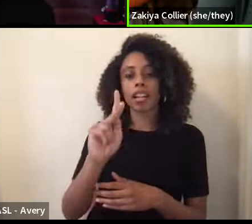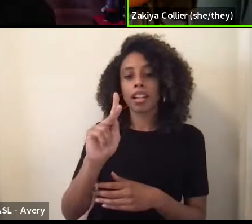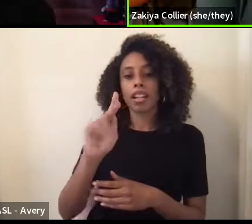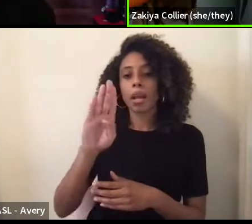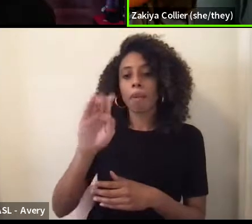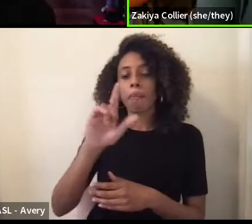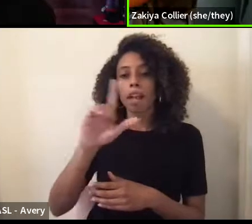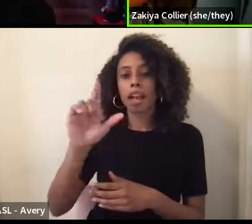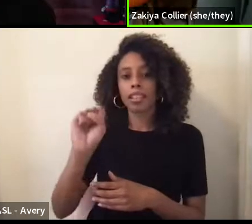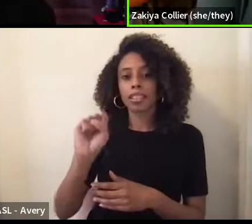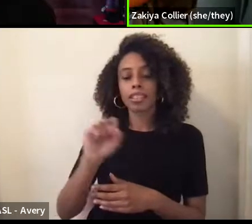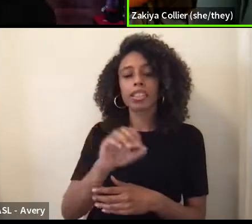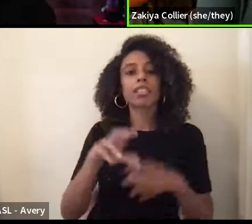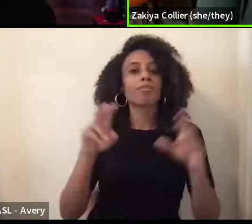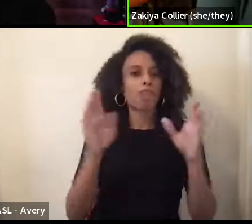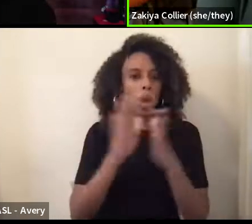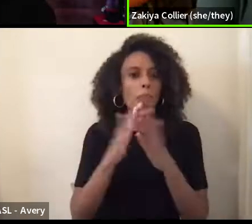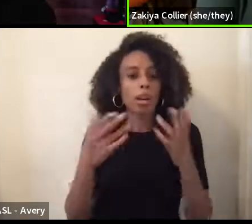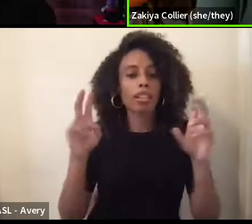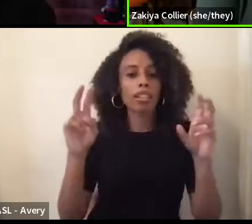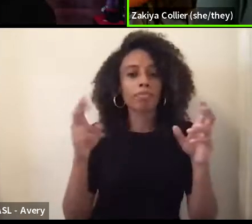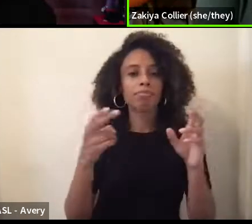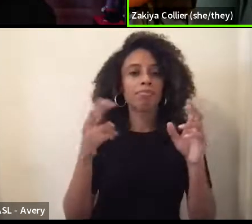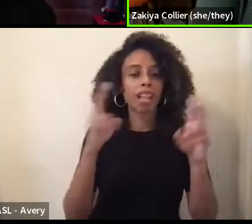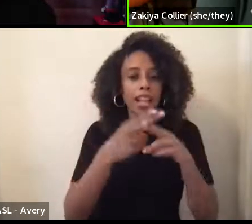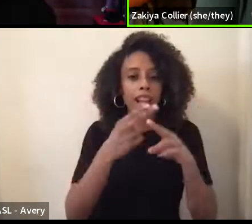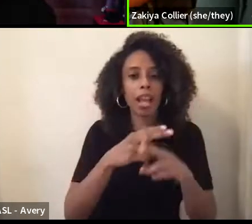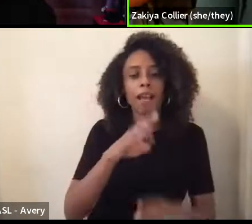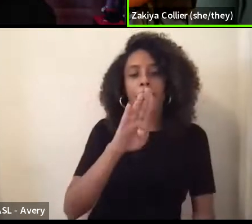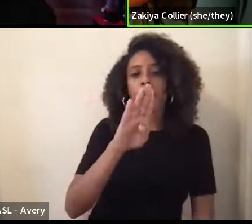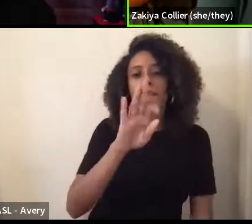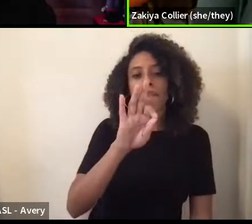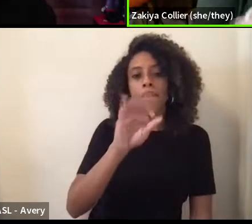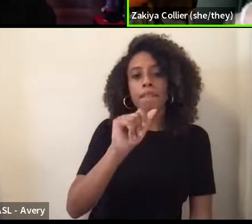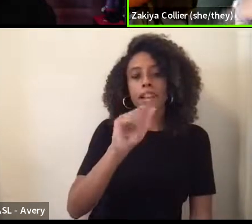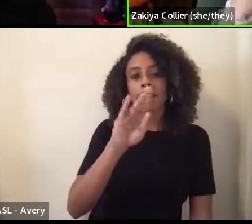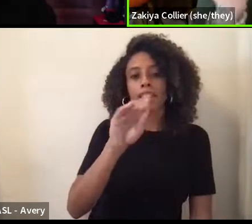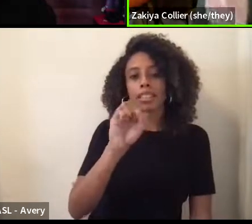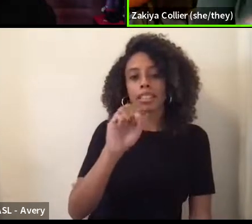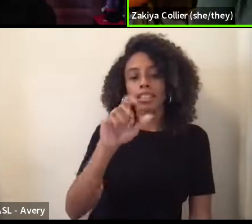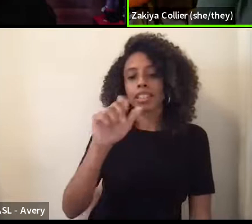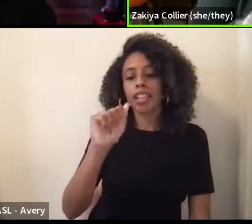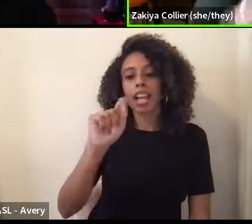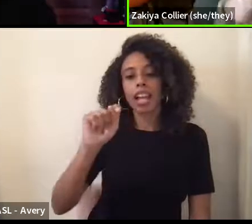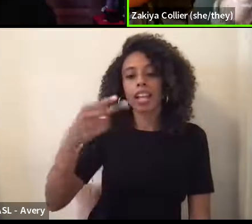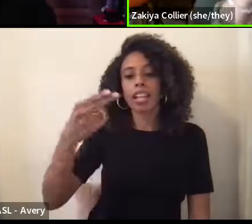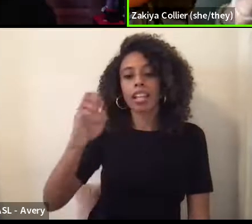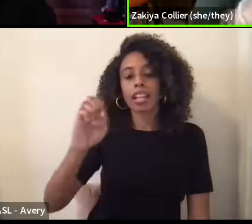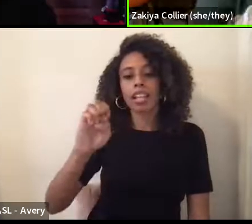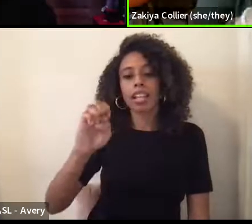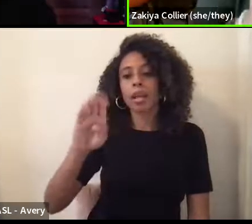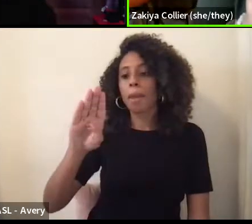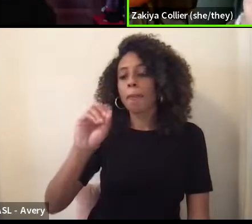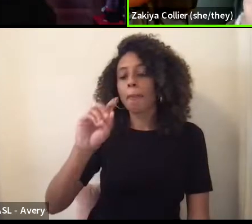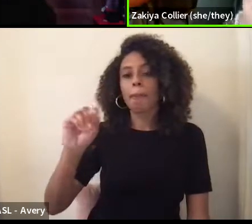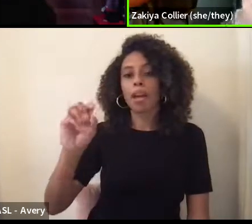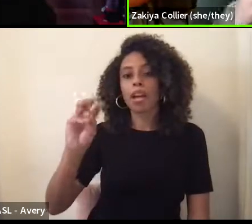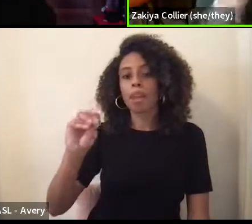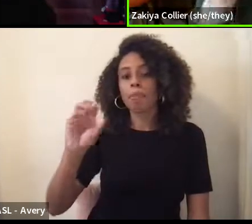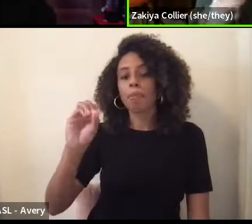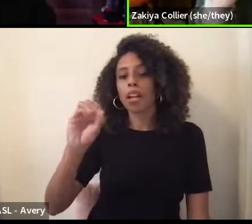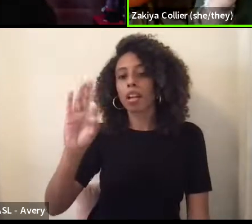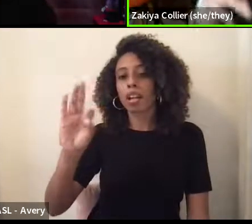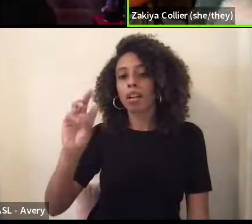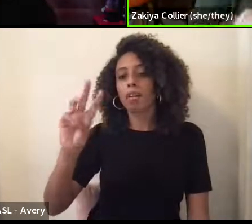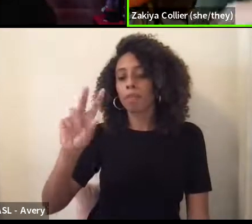the well, um, which Derek Bell is a critical race, uh, theorist or, uh, sort of